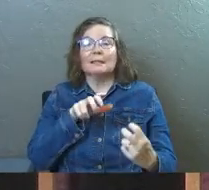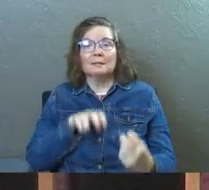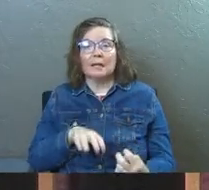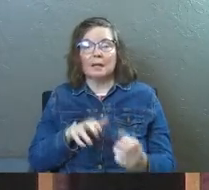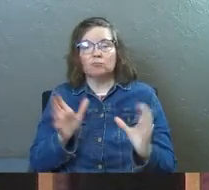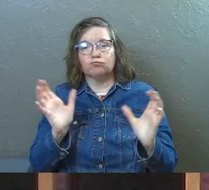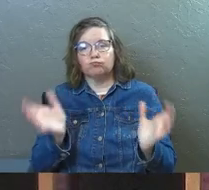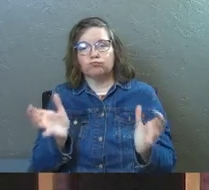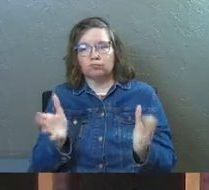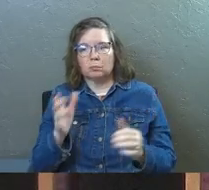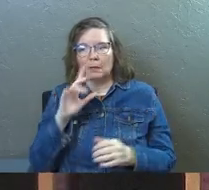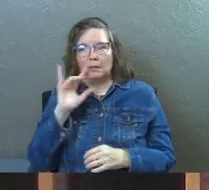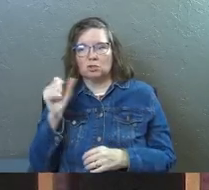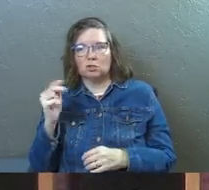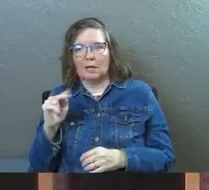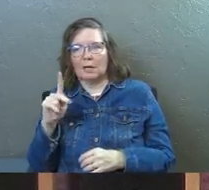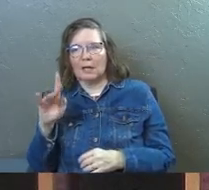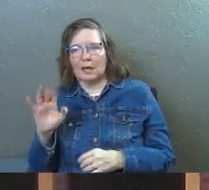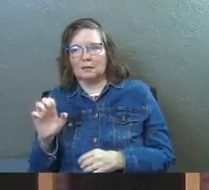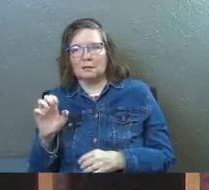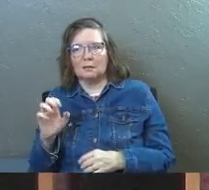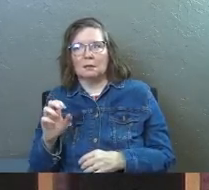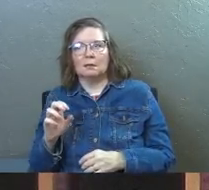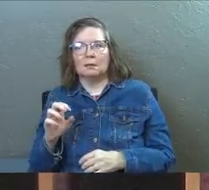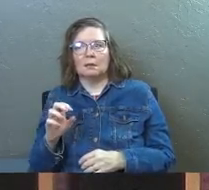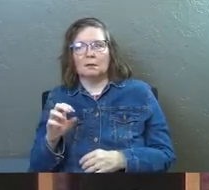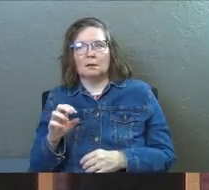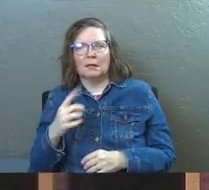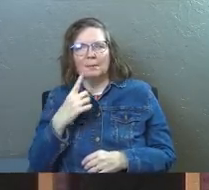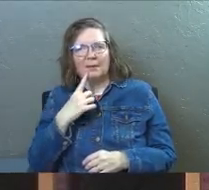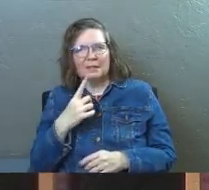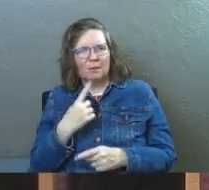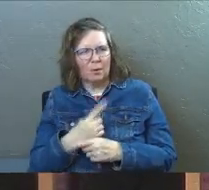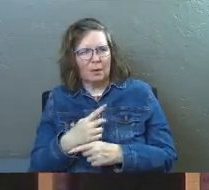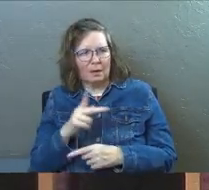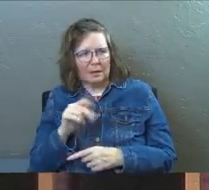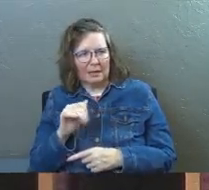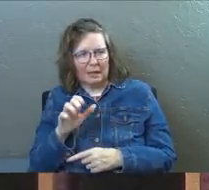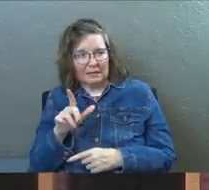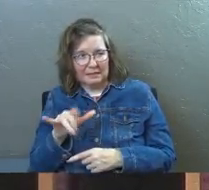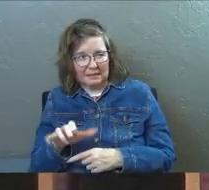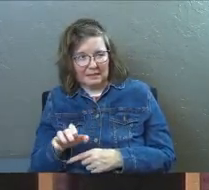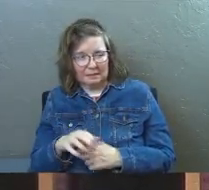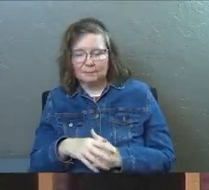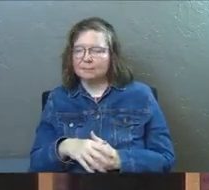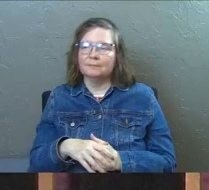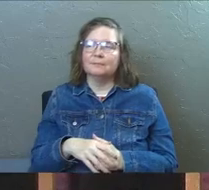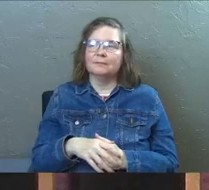had a conversation. And I guess Jason Kelsey was, am I saying that right, Kelsey? All right, thank you.